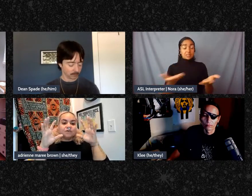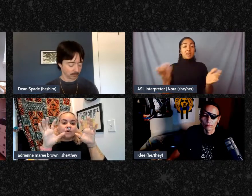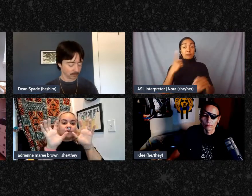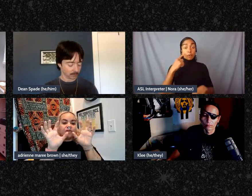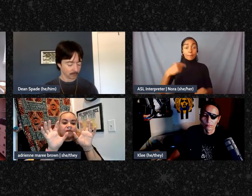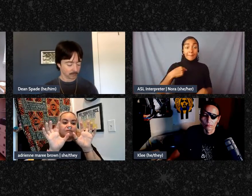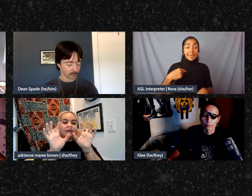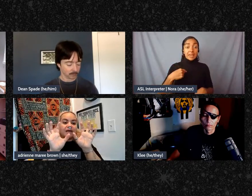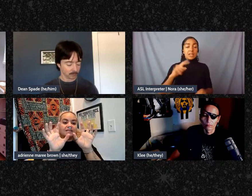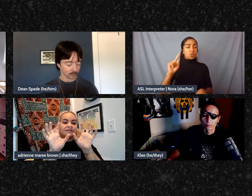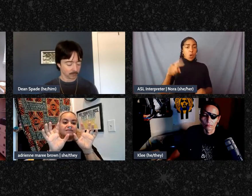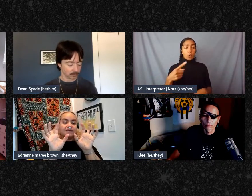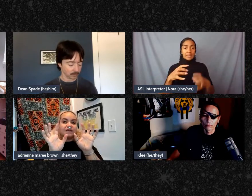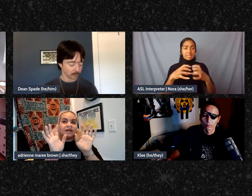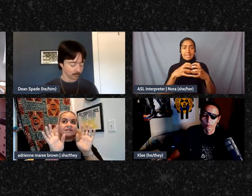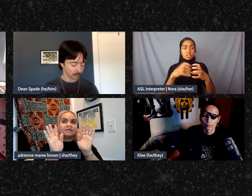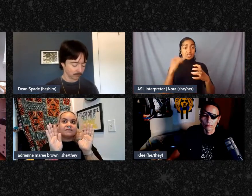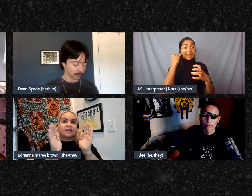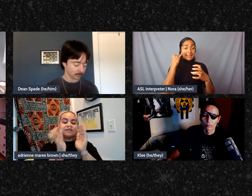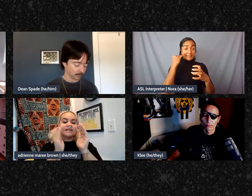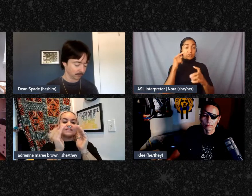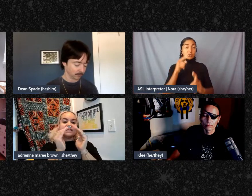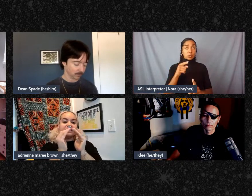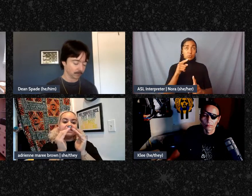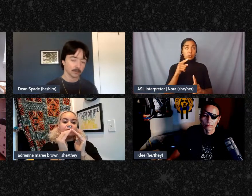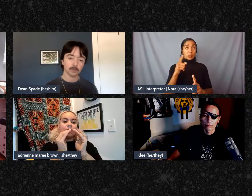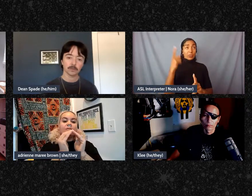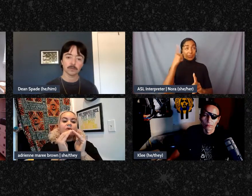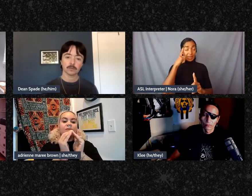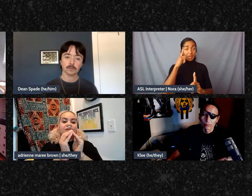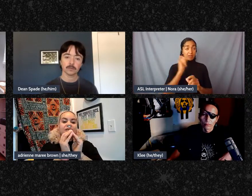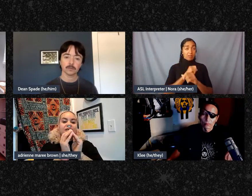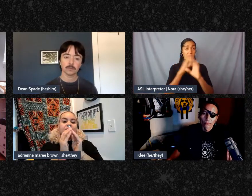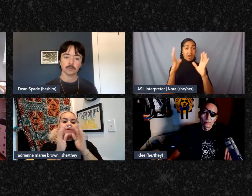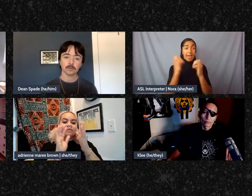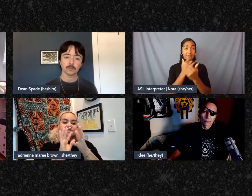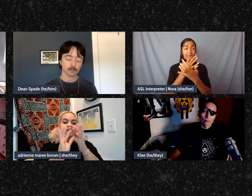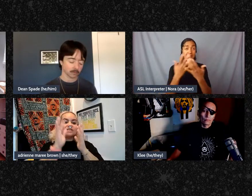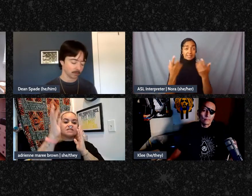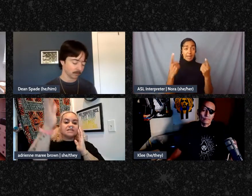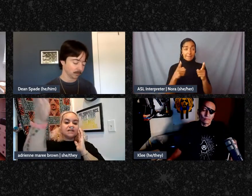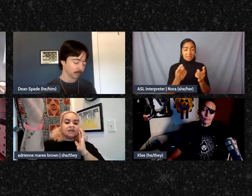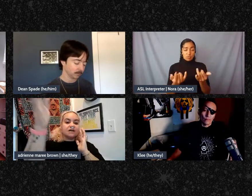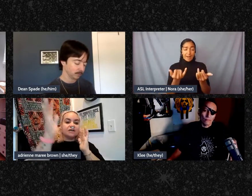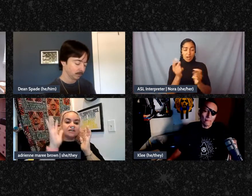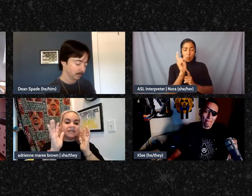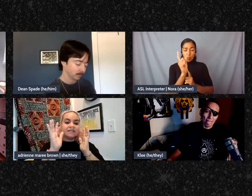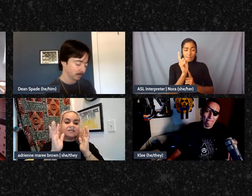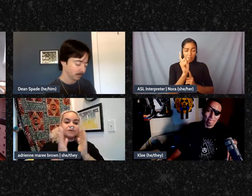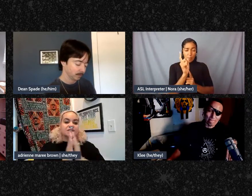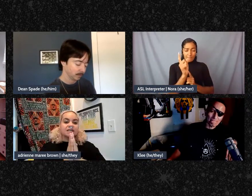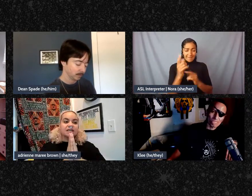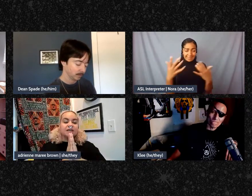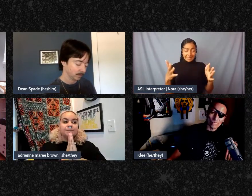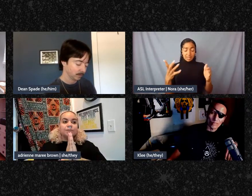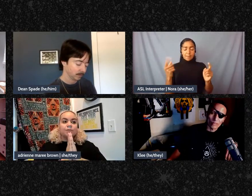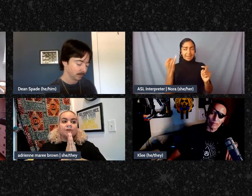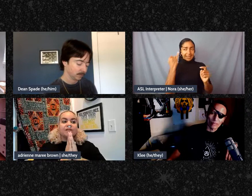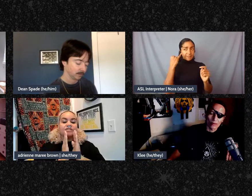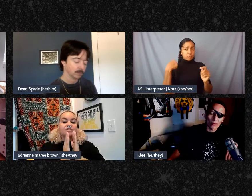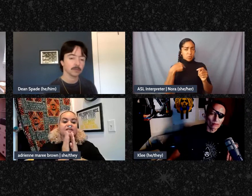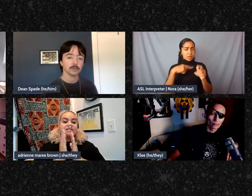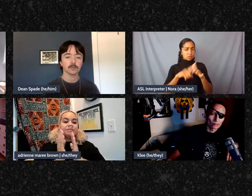attention if you hold them as if everything is in the one moment but if we start to see a longer lens where it's like